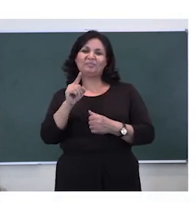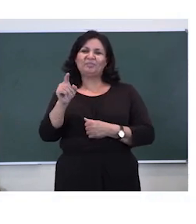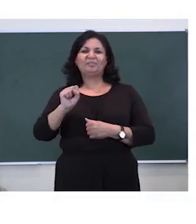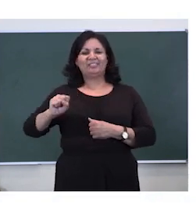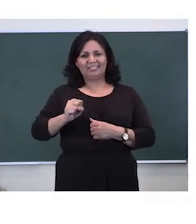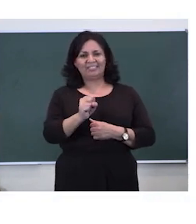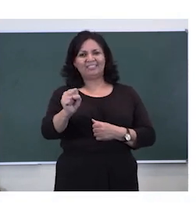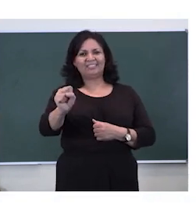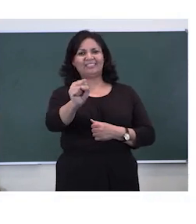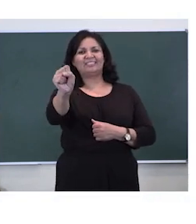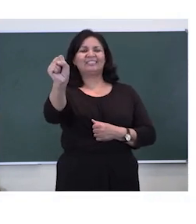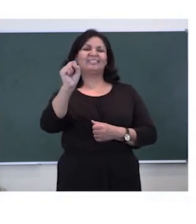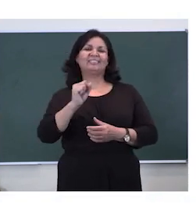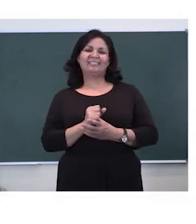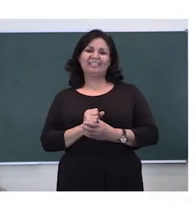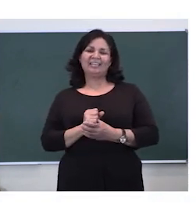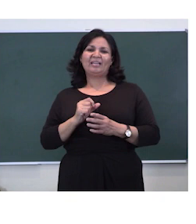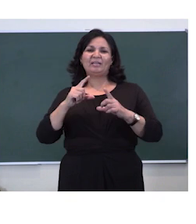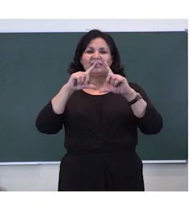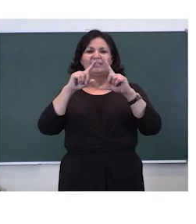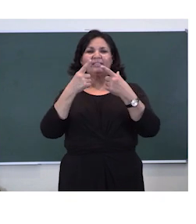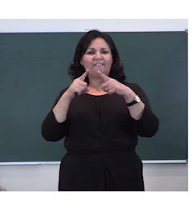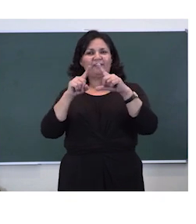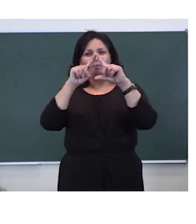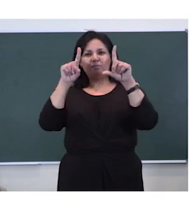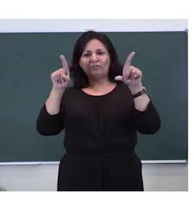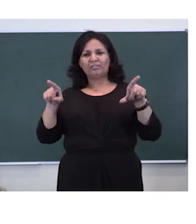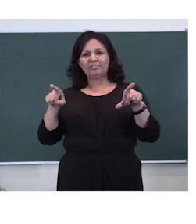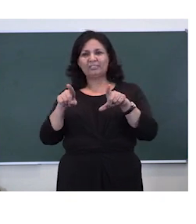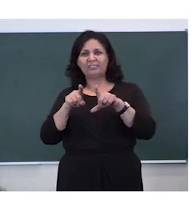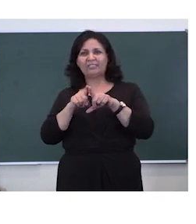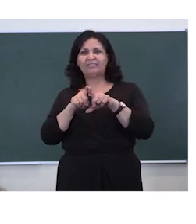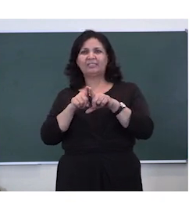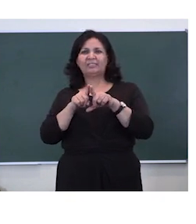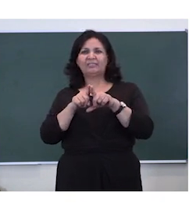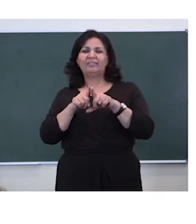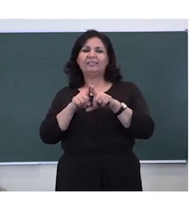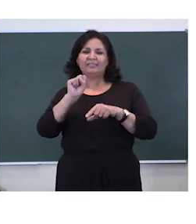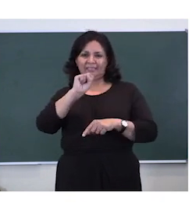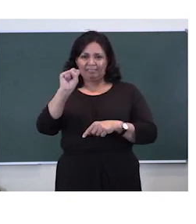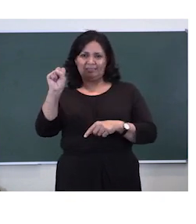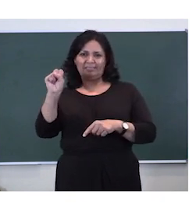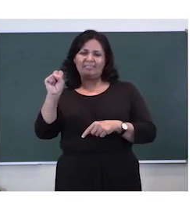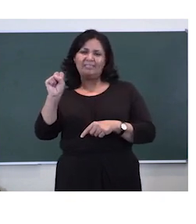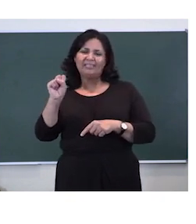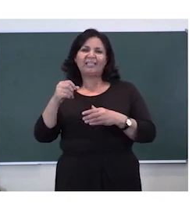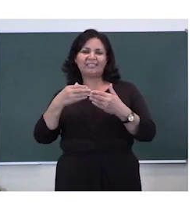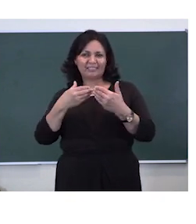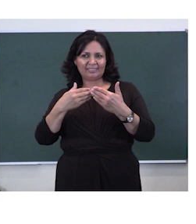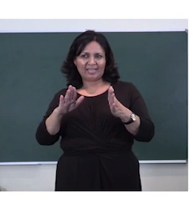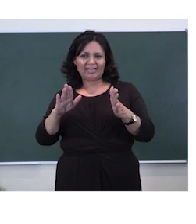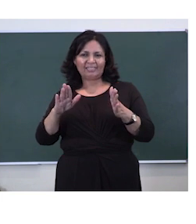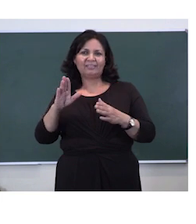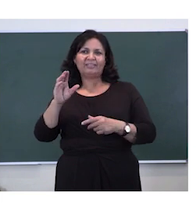different boxes that you need to draw Sammy Snake in. I'd like you to take your pencil and start at the